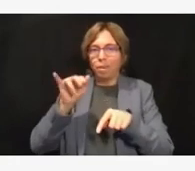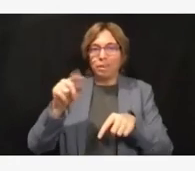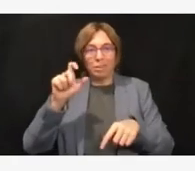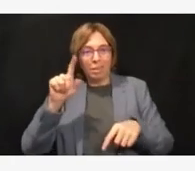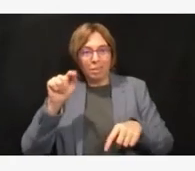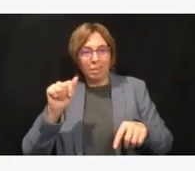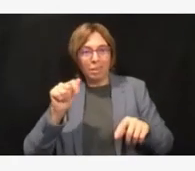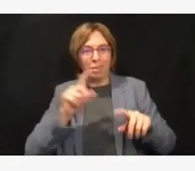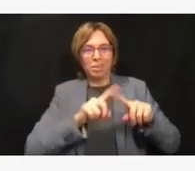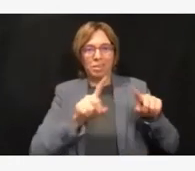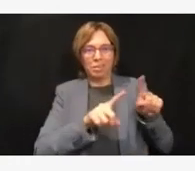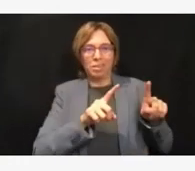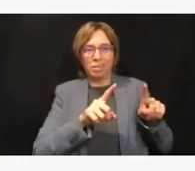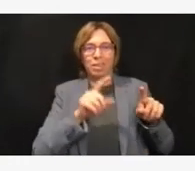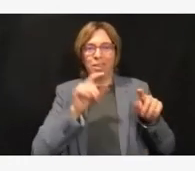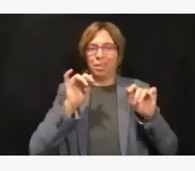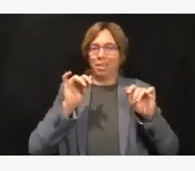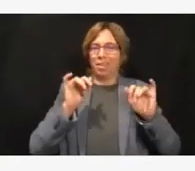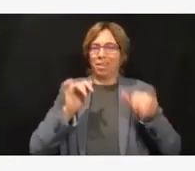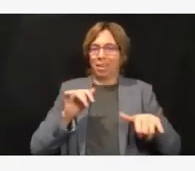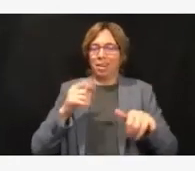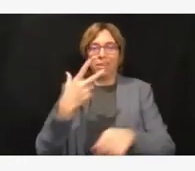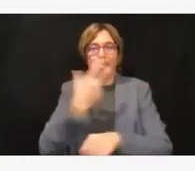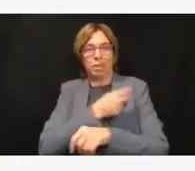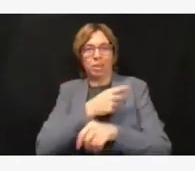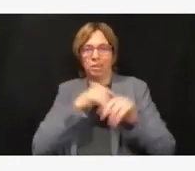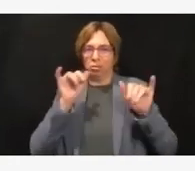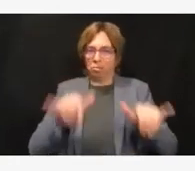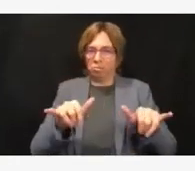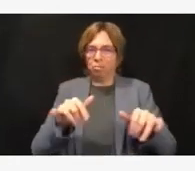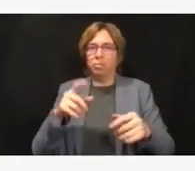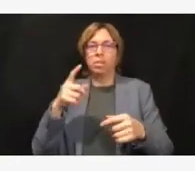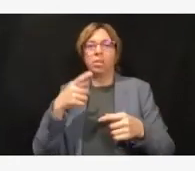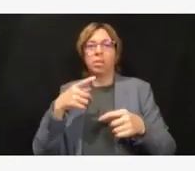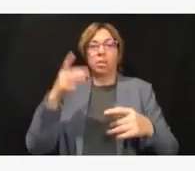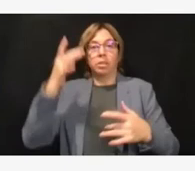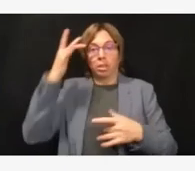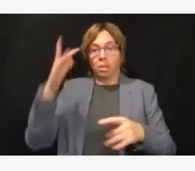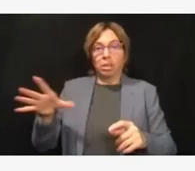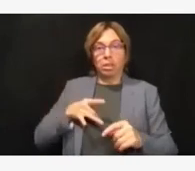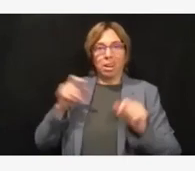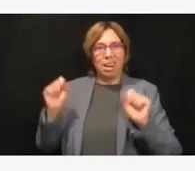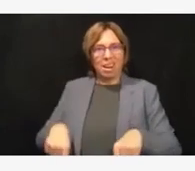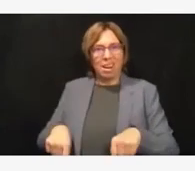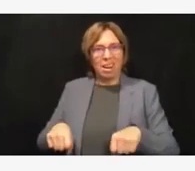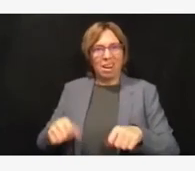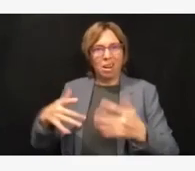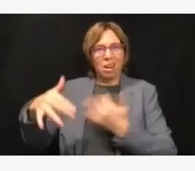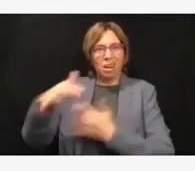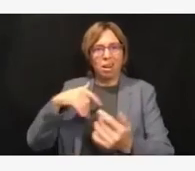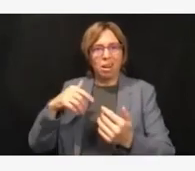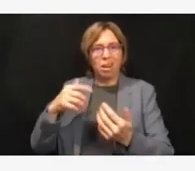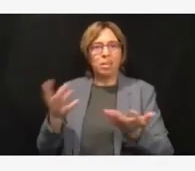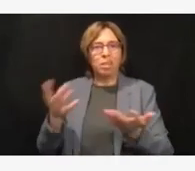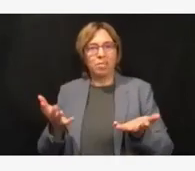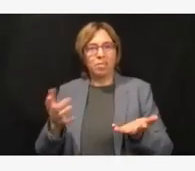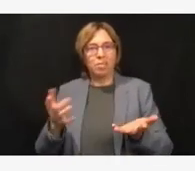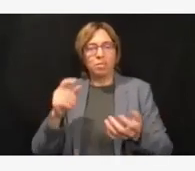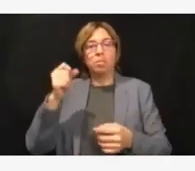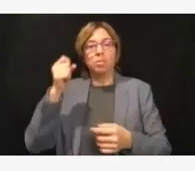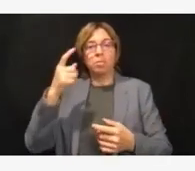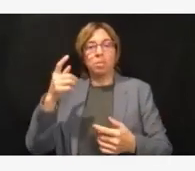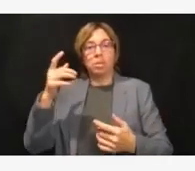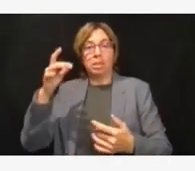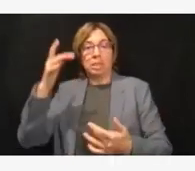susceptible to it, just you would not get seriously ill and be very unlikely to go to the hospital or die. But it would still be better to